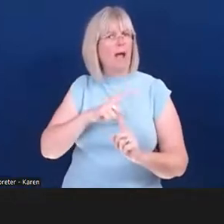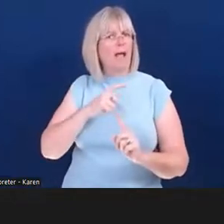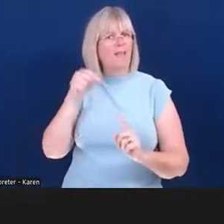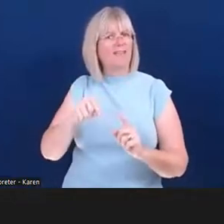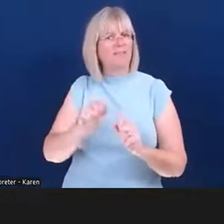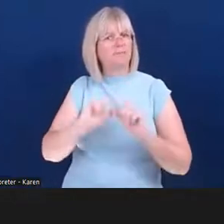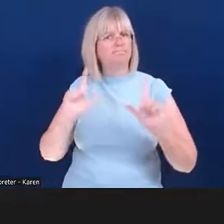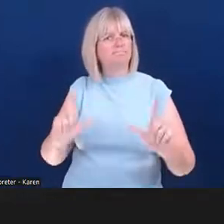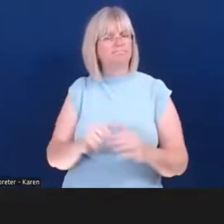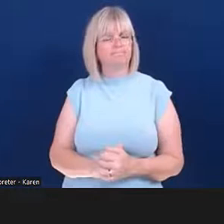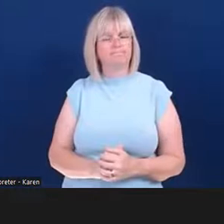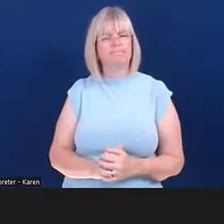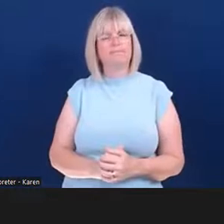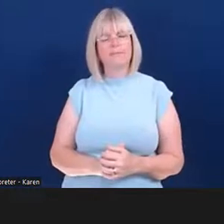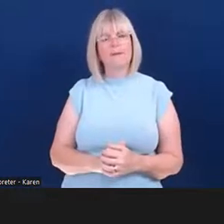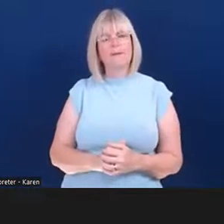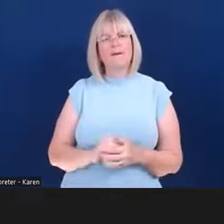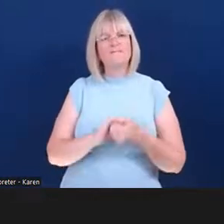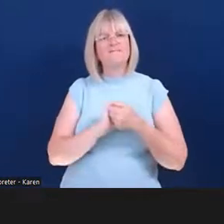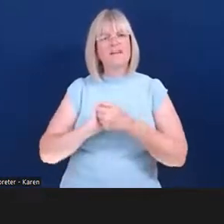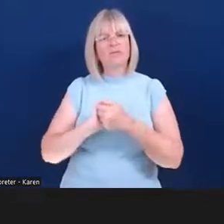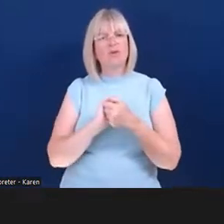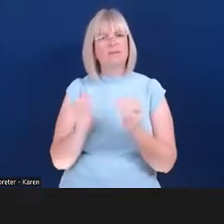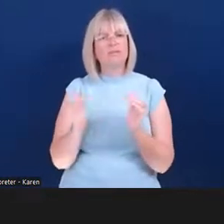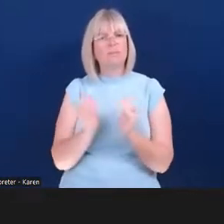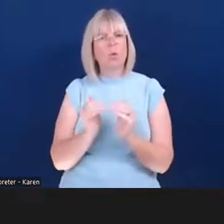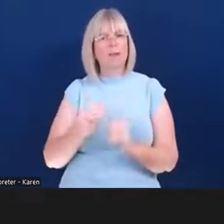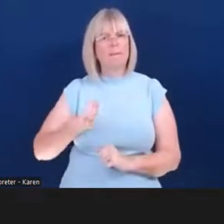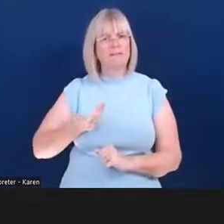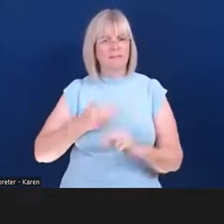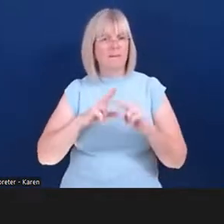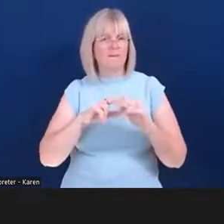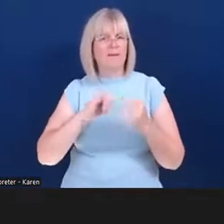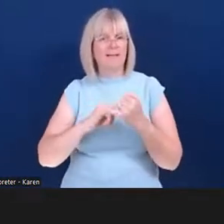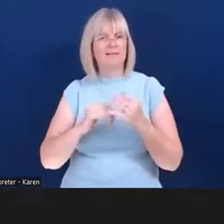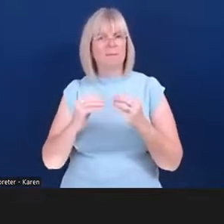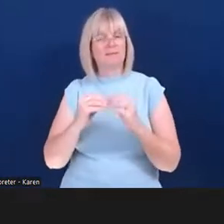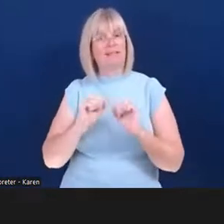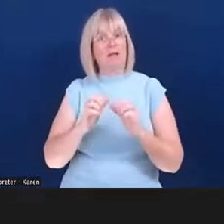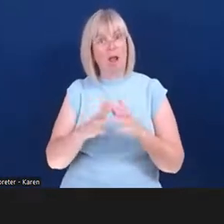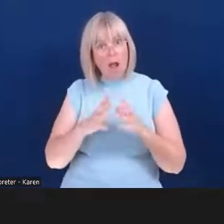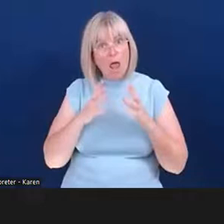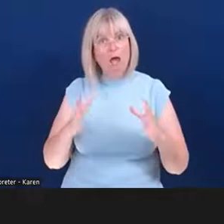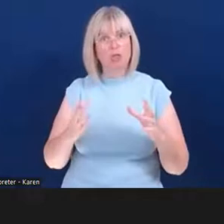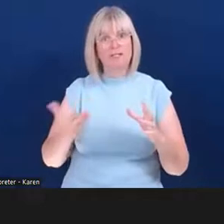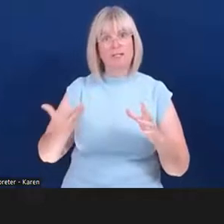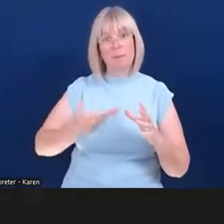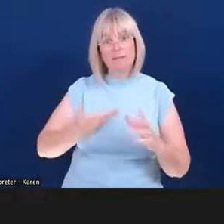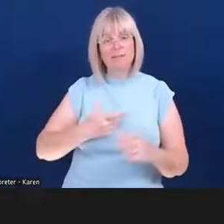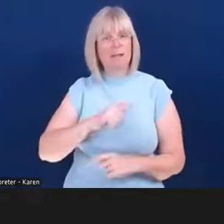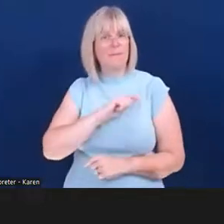Businesses, FSB, is actually the largest business organisation by membership, by some considerable margin.